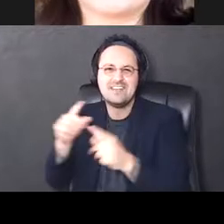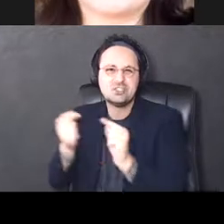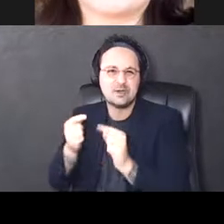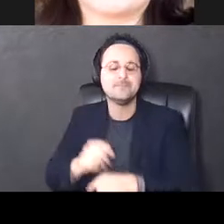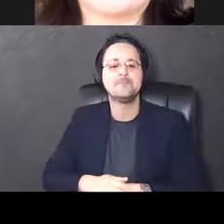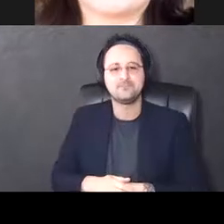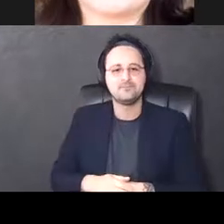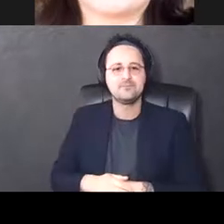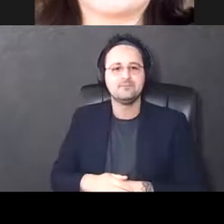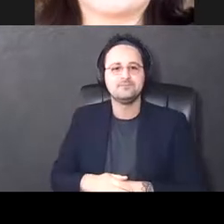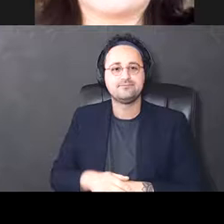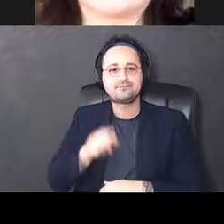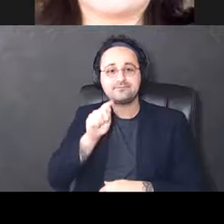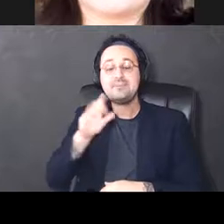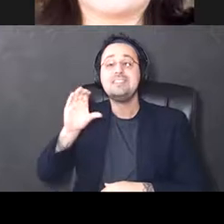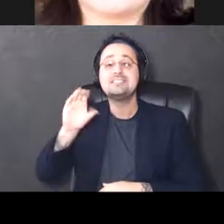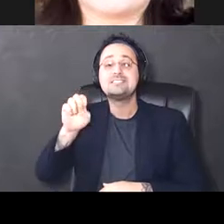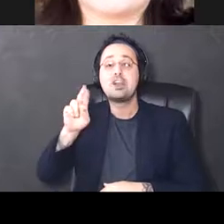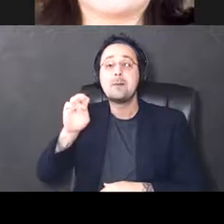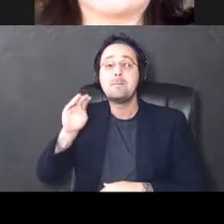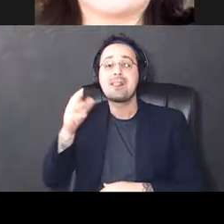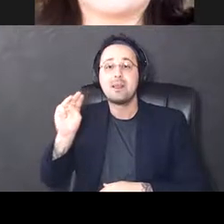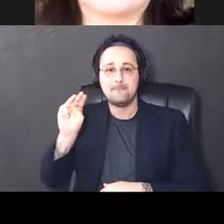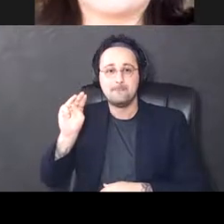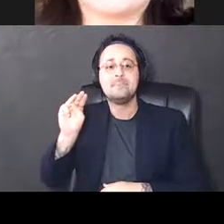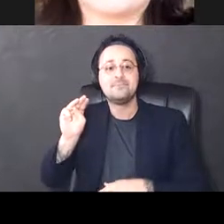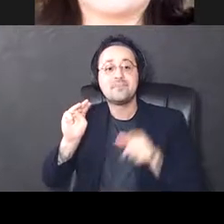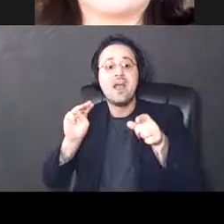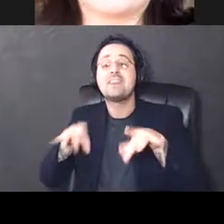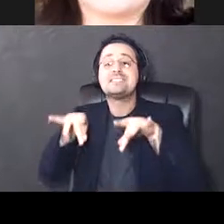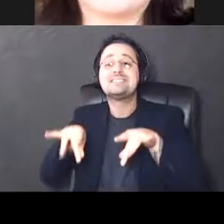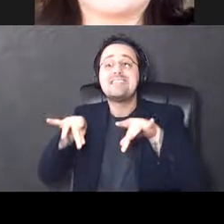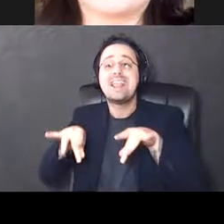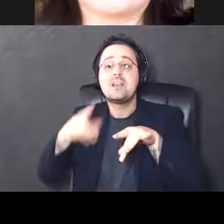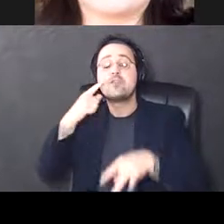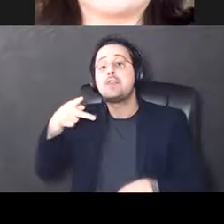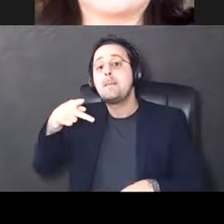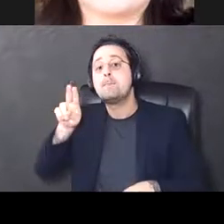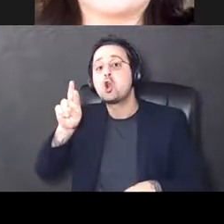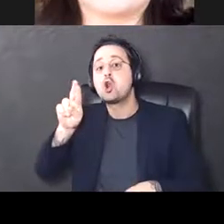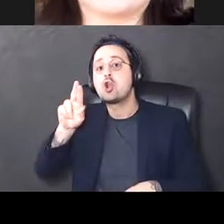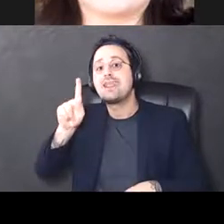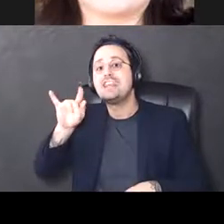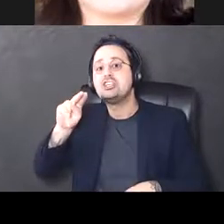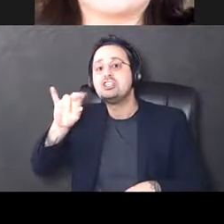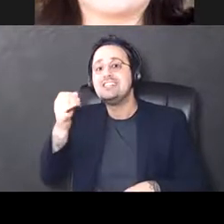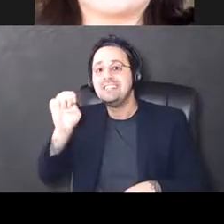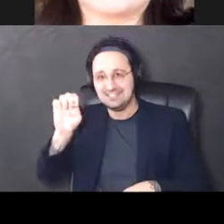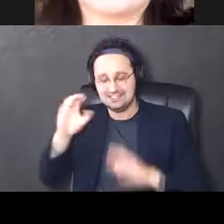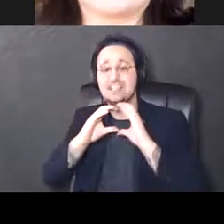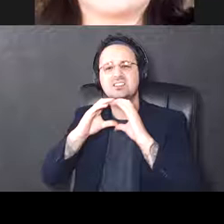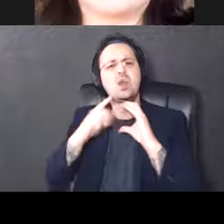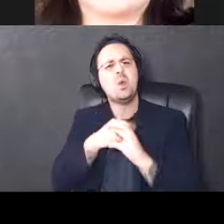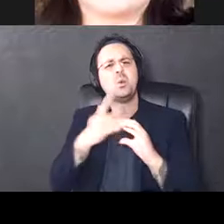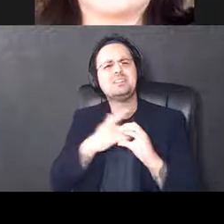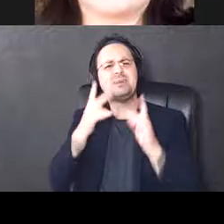area, this shows cerebellum. So this one is a stain for these Purkinje cells. And normally when we look at this, we see these big